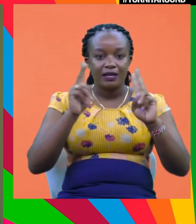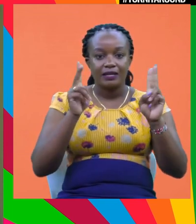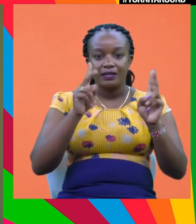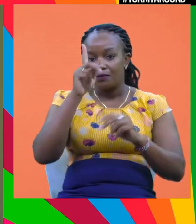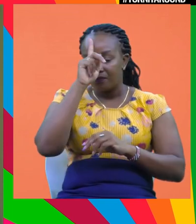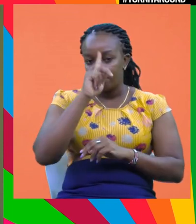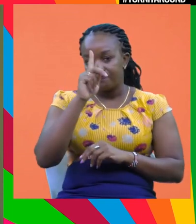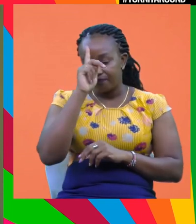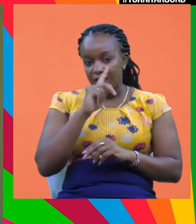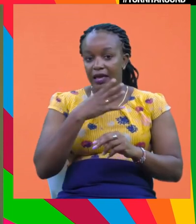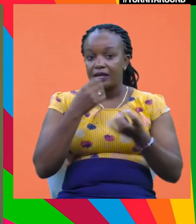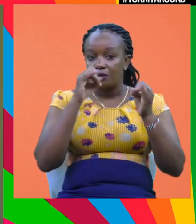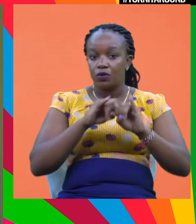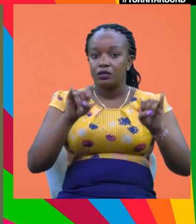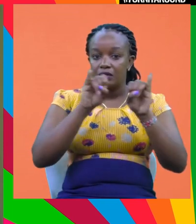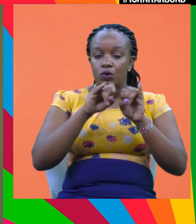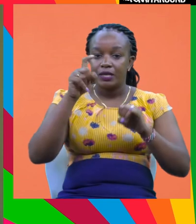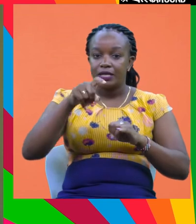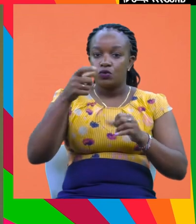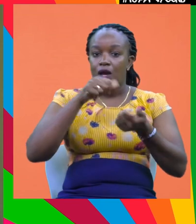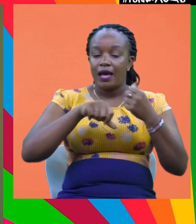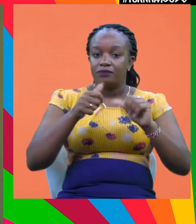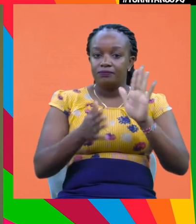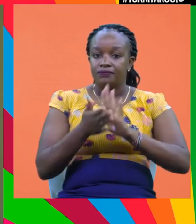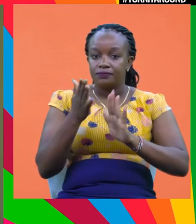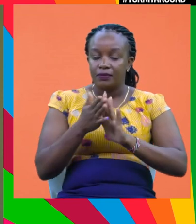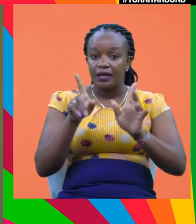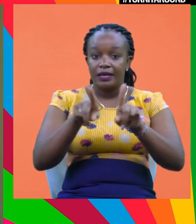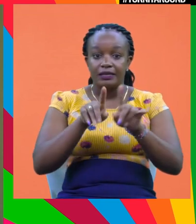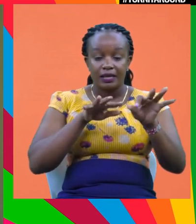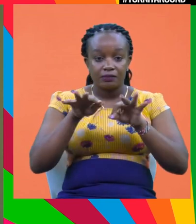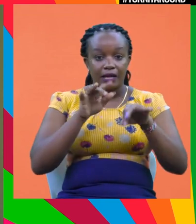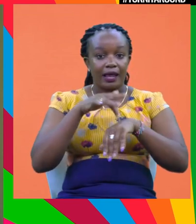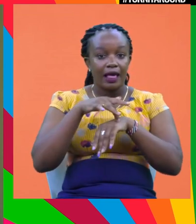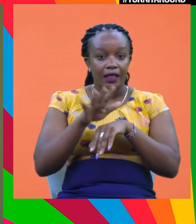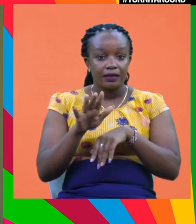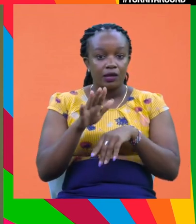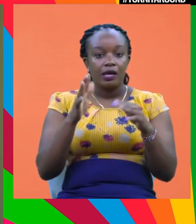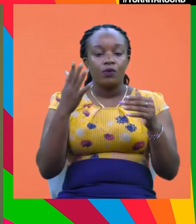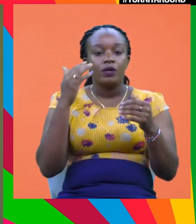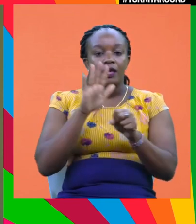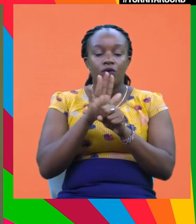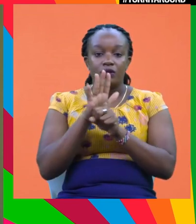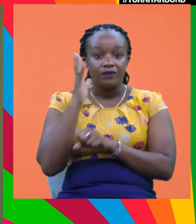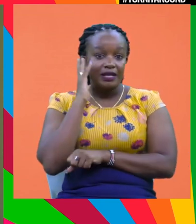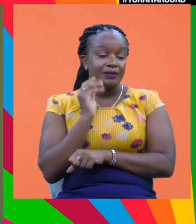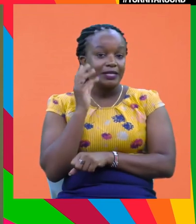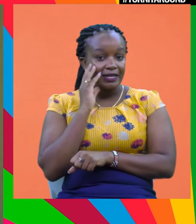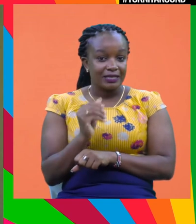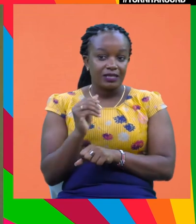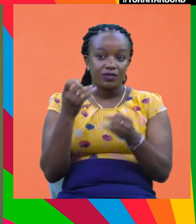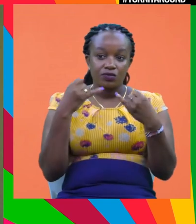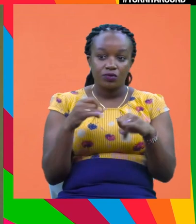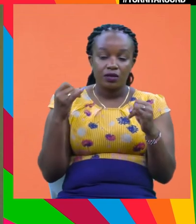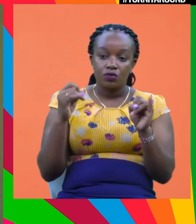as soon as possible. Um, as I mentioned earlier, for me, a centerpiece and for many, many experts in the IMF is